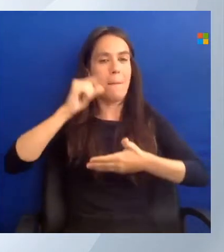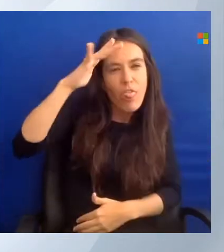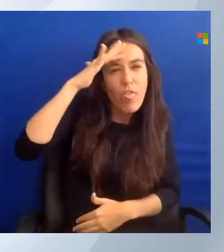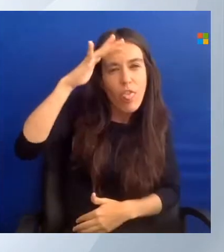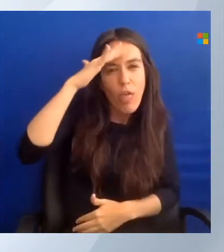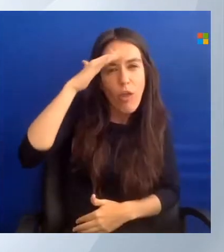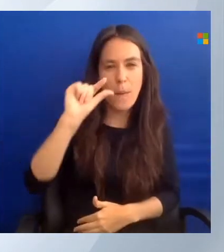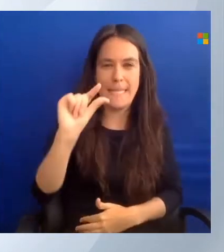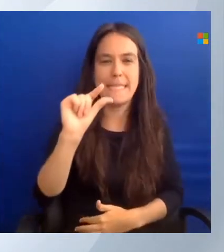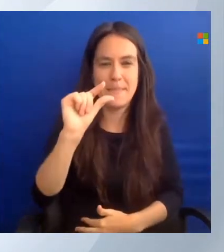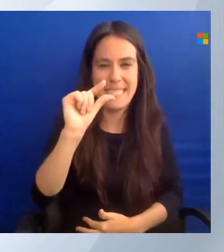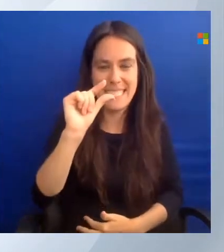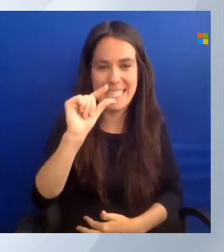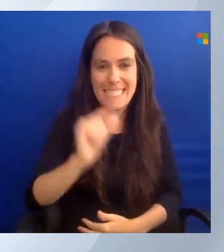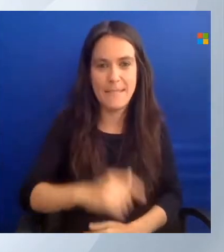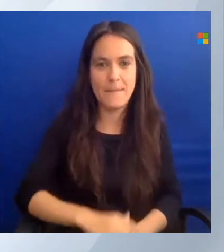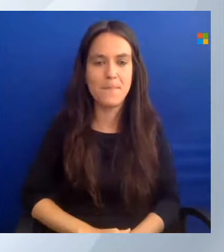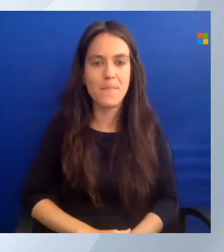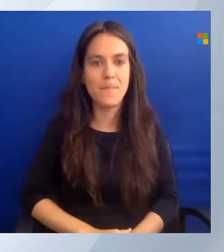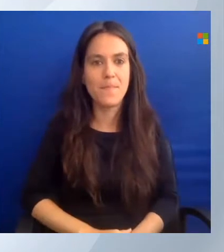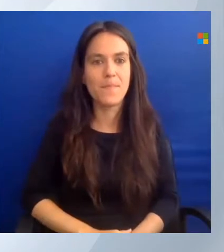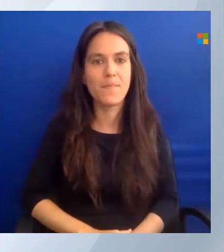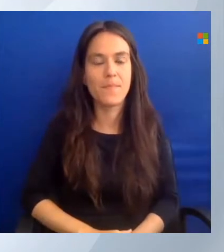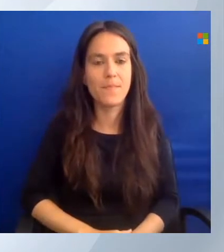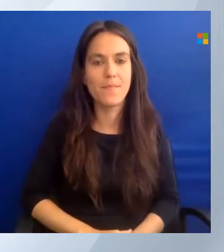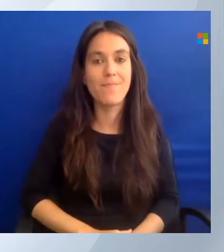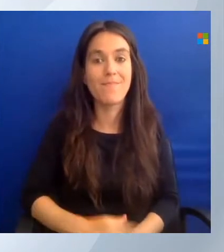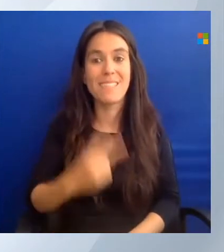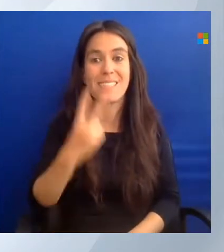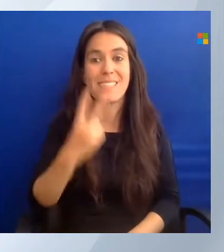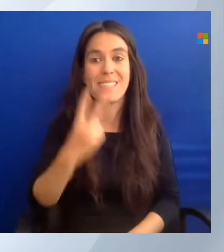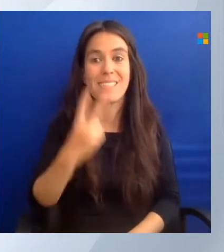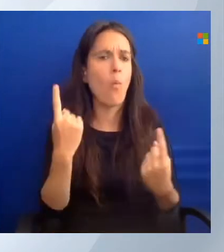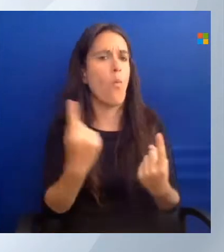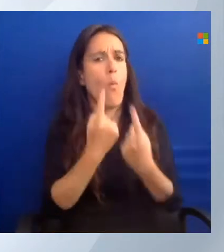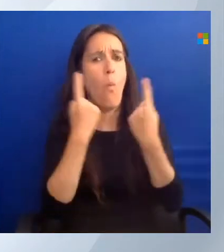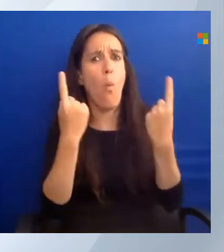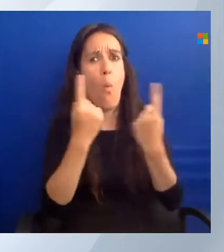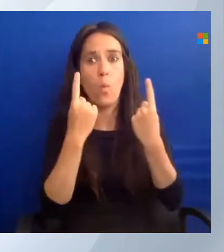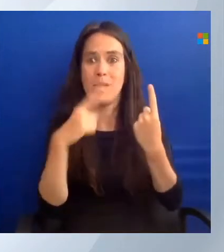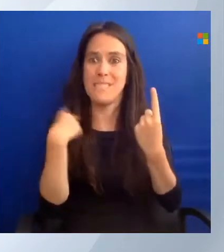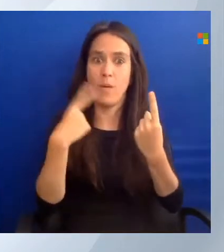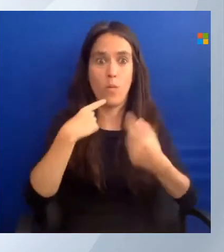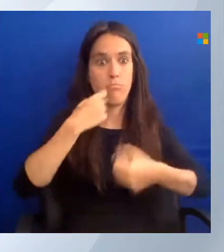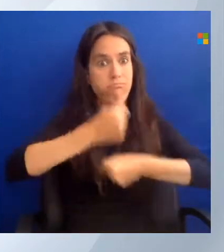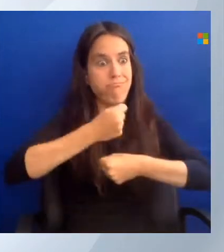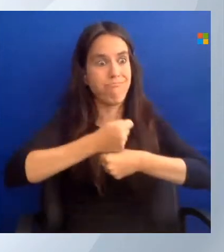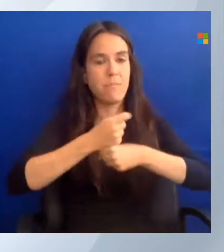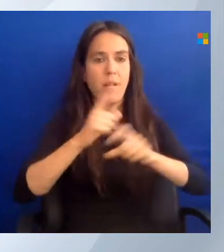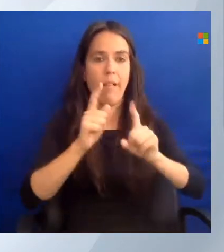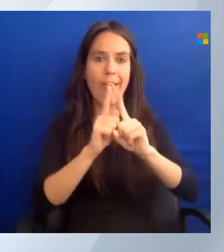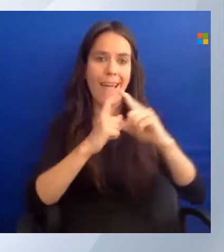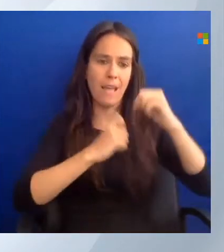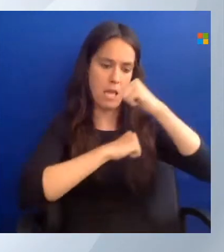is to consider, firstly, that everything that we're doing here can be considered infrastructure as code. Or